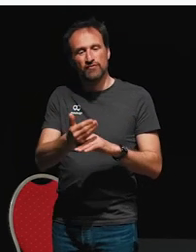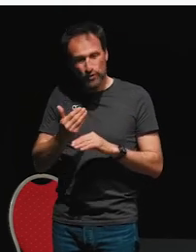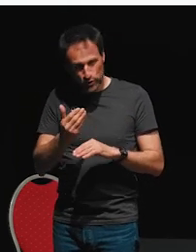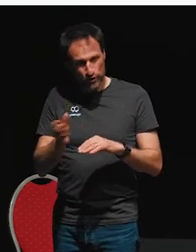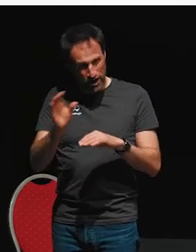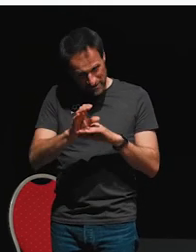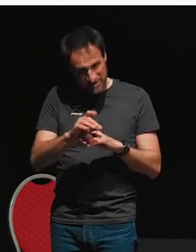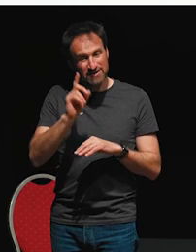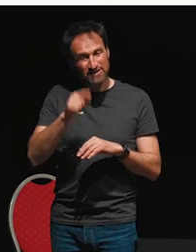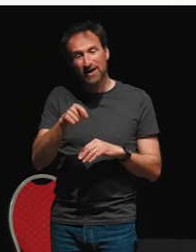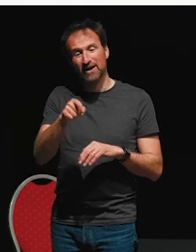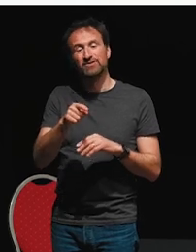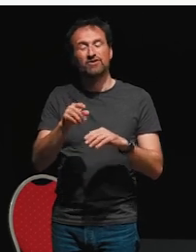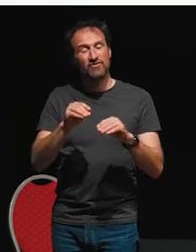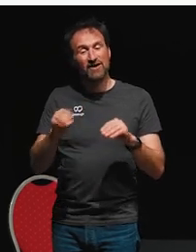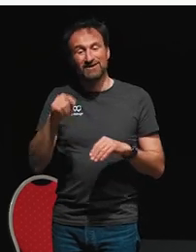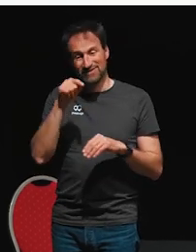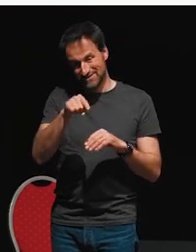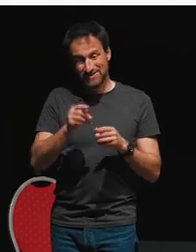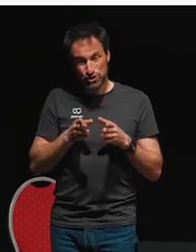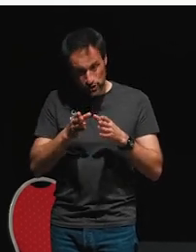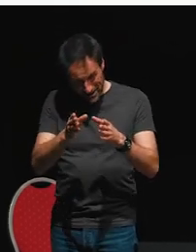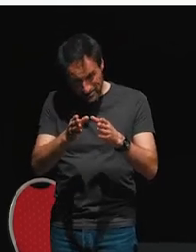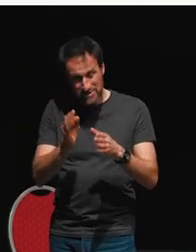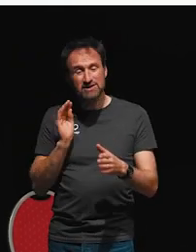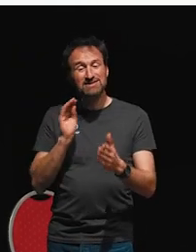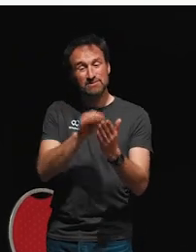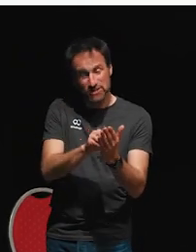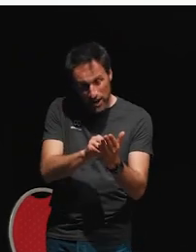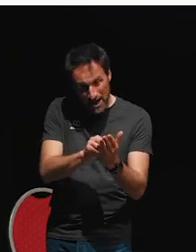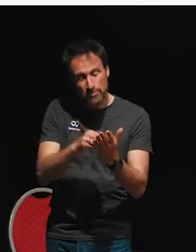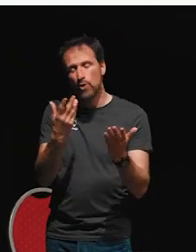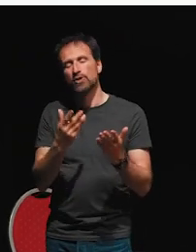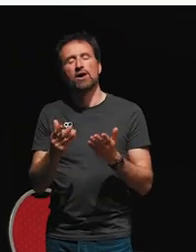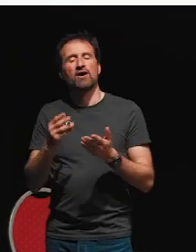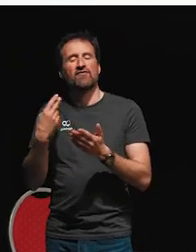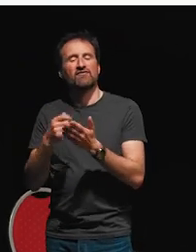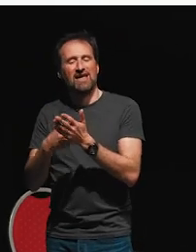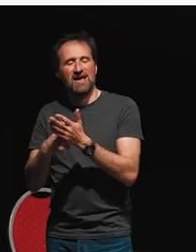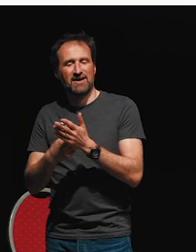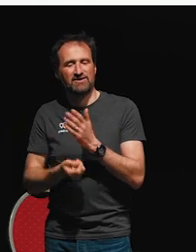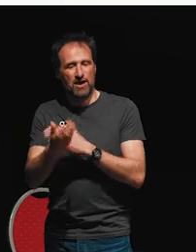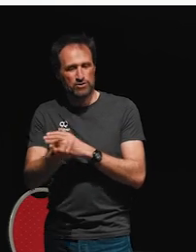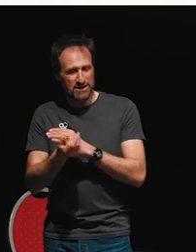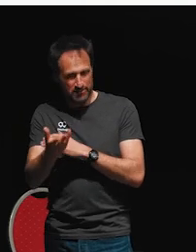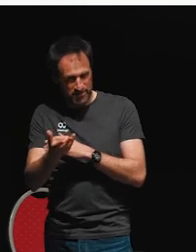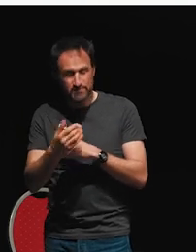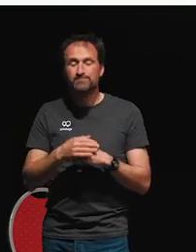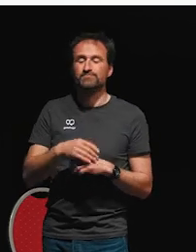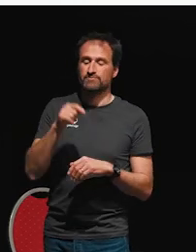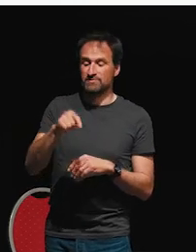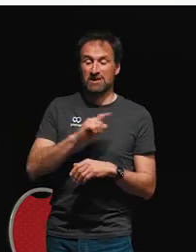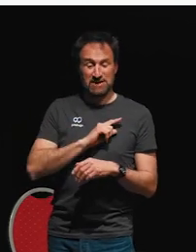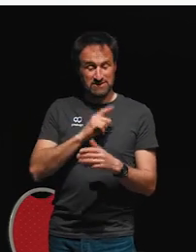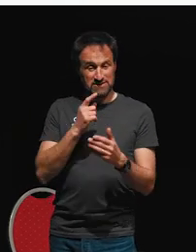streams to subscribe to them or provide them with values. And this is my subject here, and it's going to be subscribing